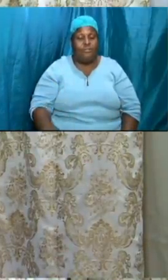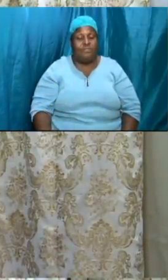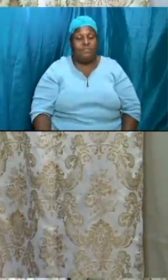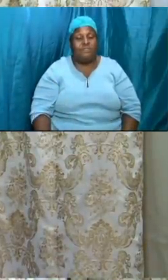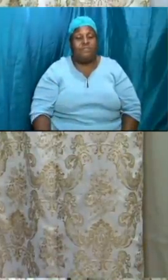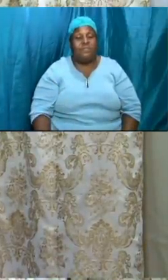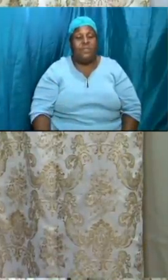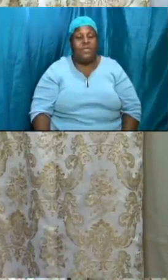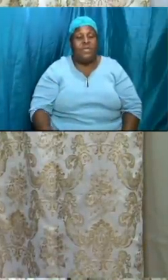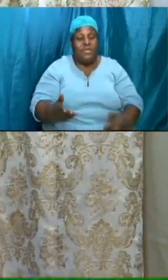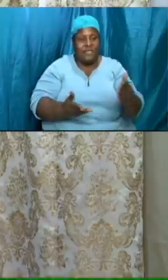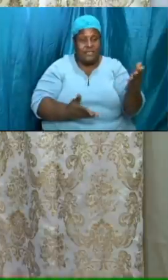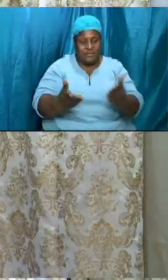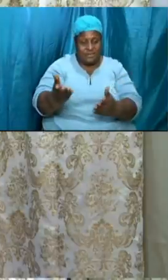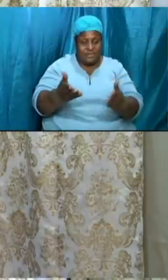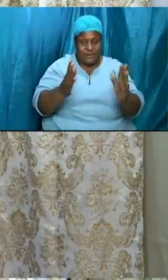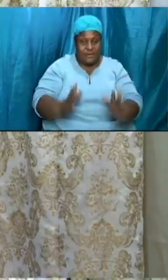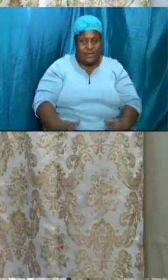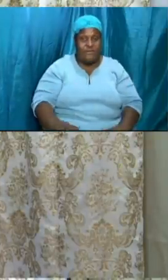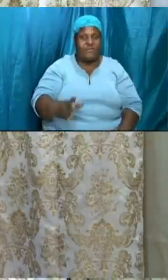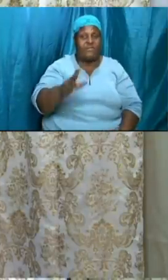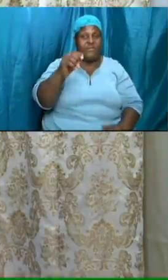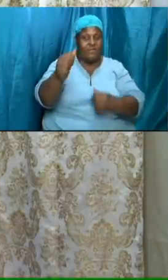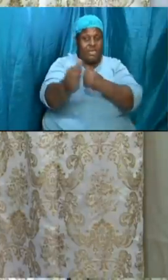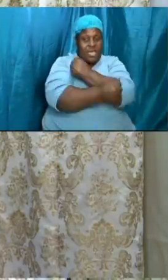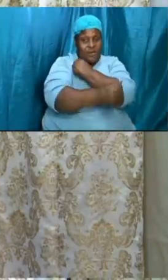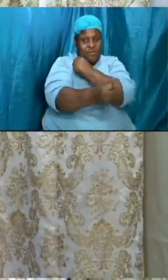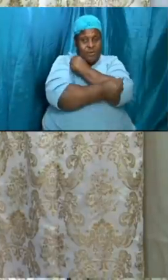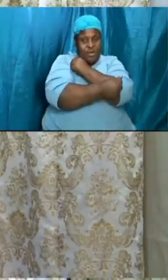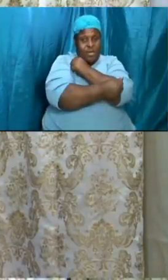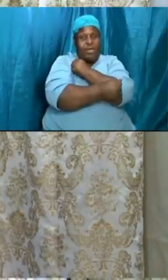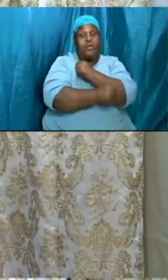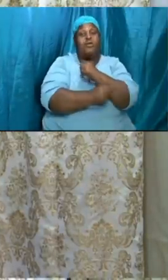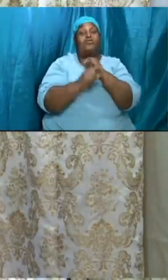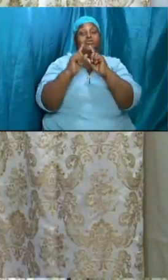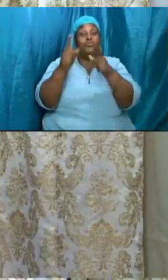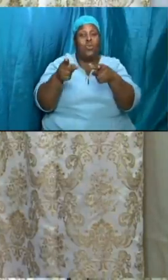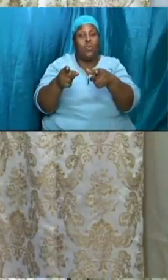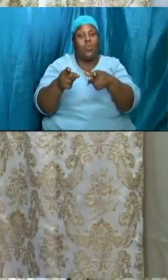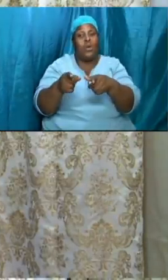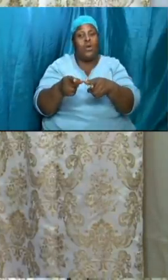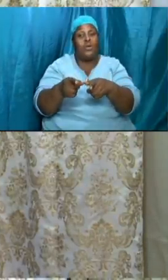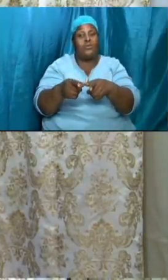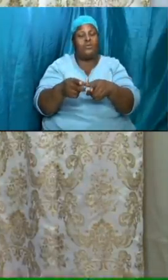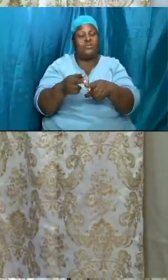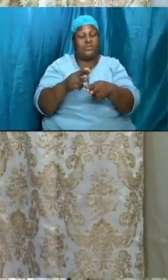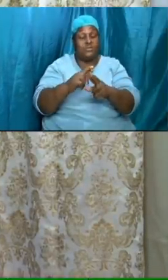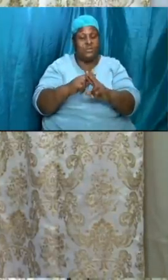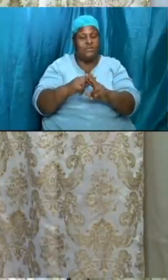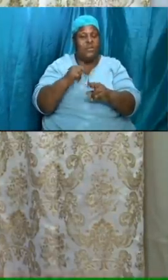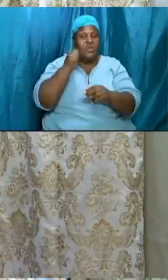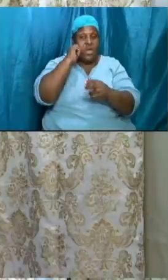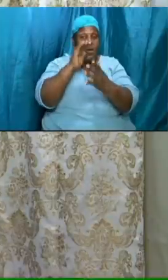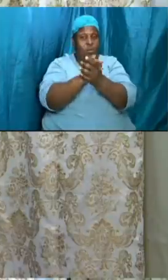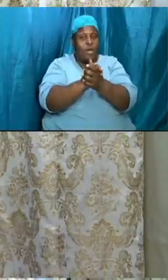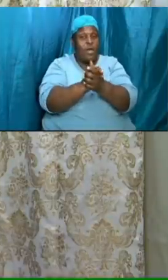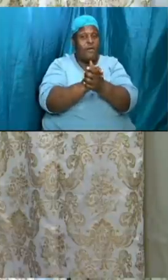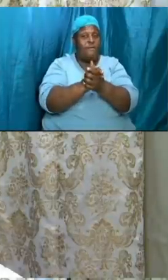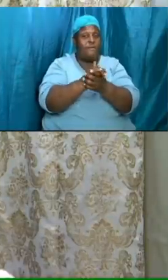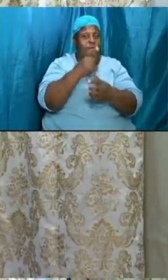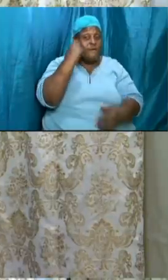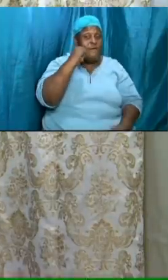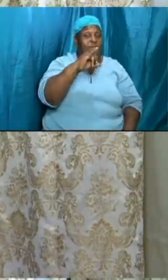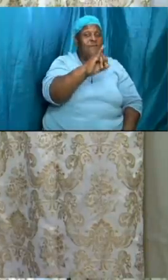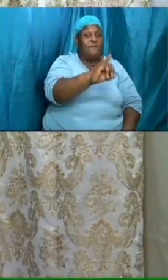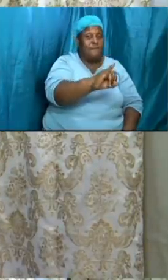the servant of abraham going down to get the wife of isaac you can find that in genesis chapter 24